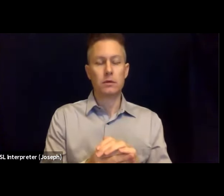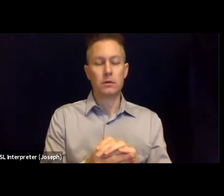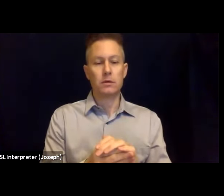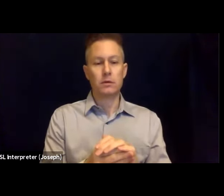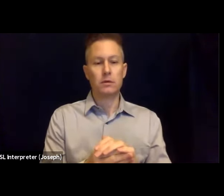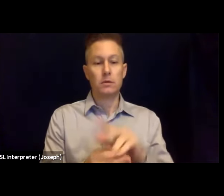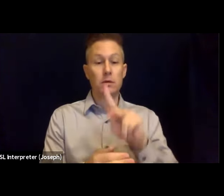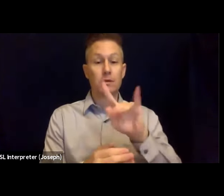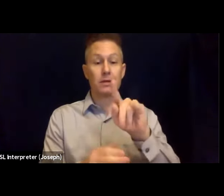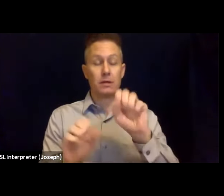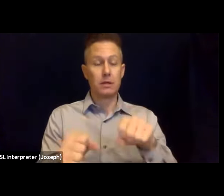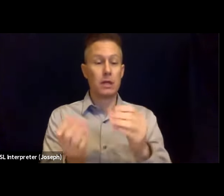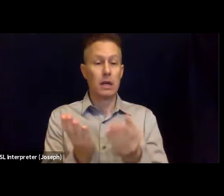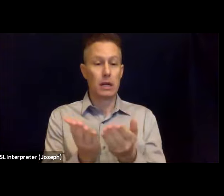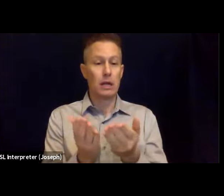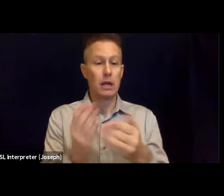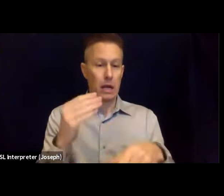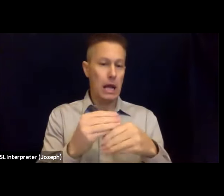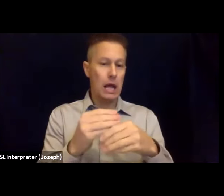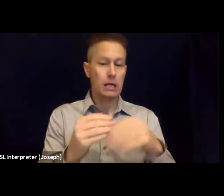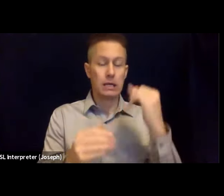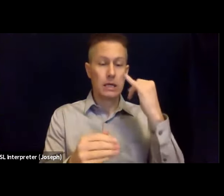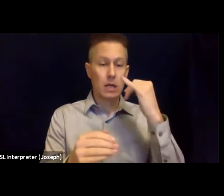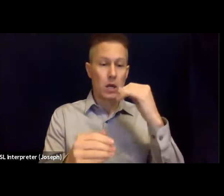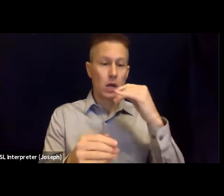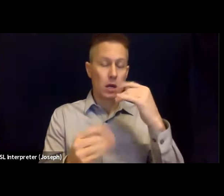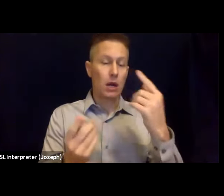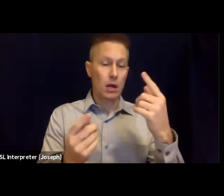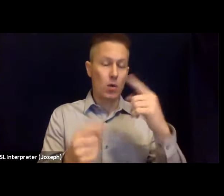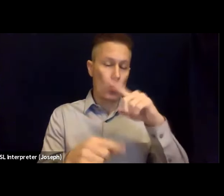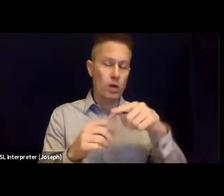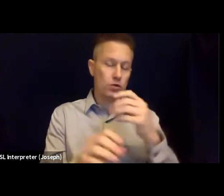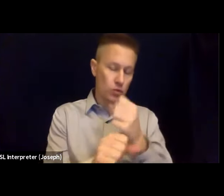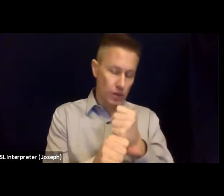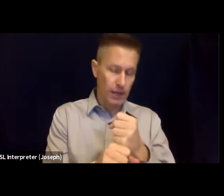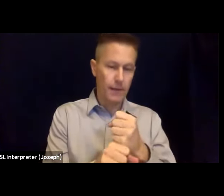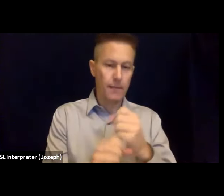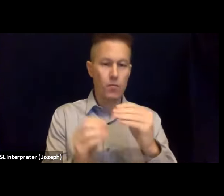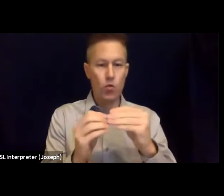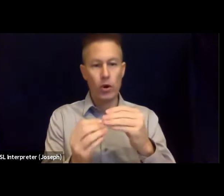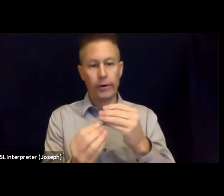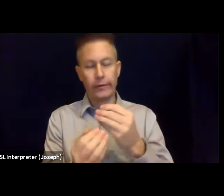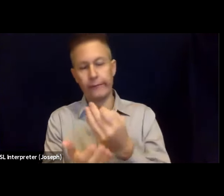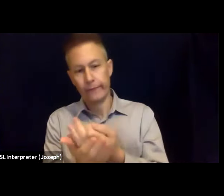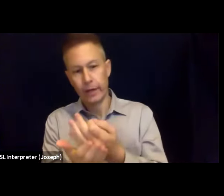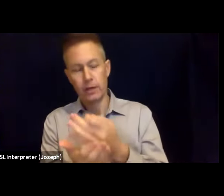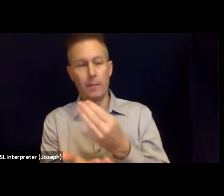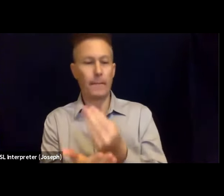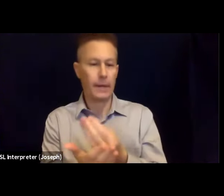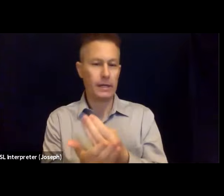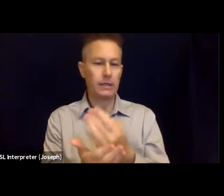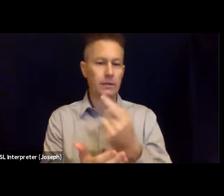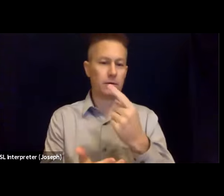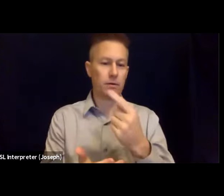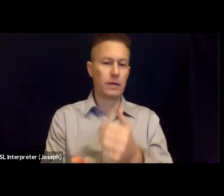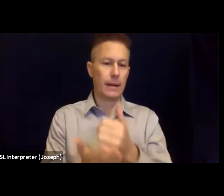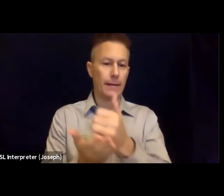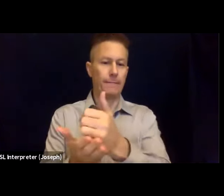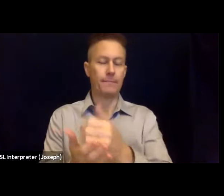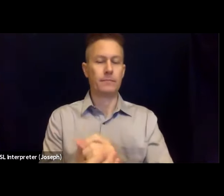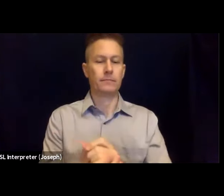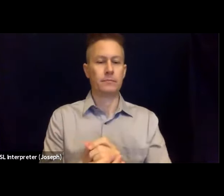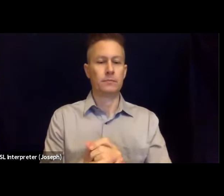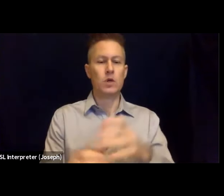to that kit as we have the funds to do, to do that. It's helpful to have a small kit in our car and in our school